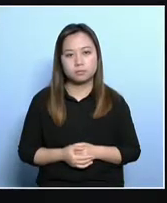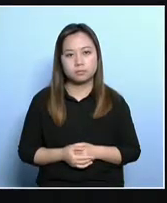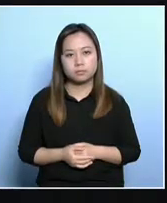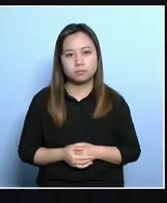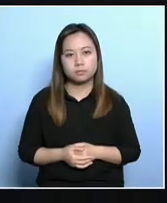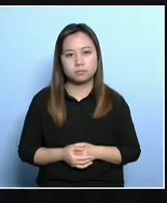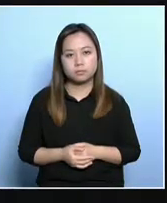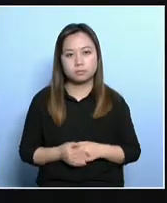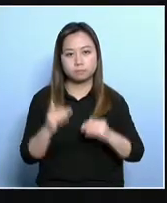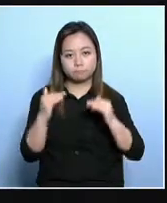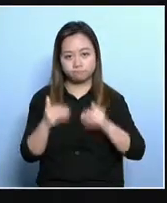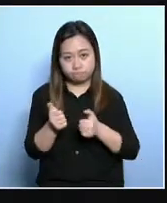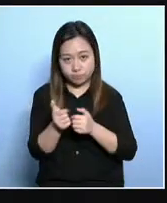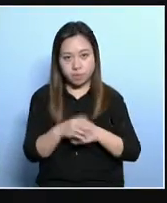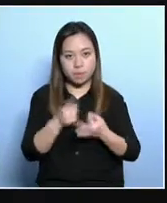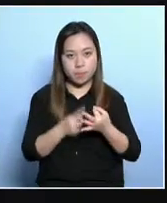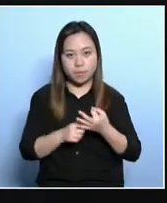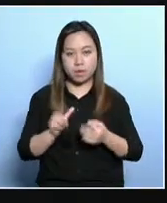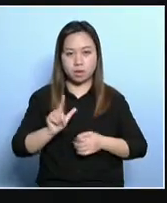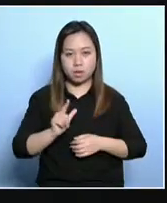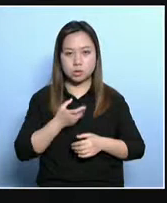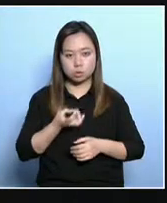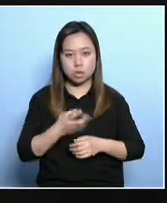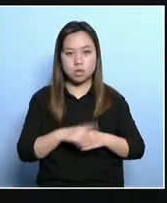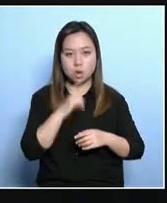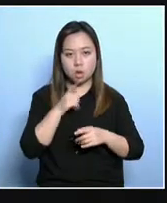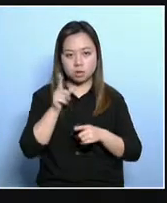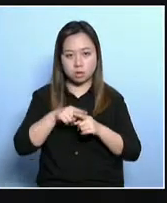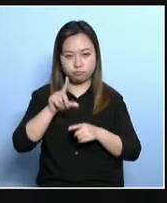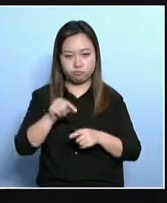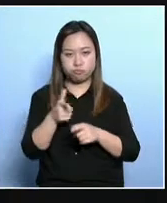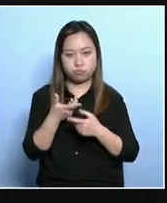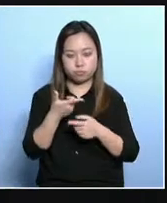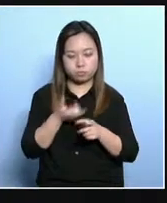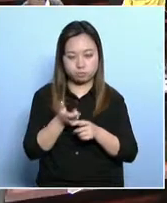a prayer instead of doing something concrete.